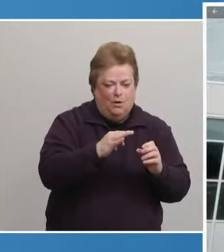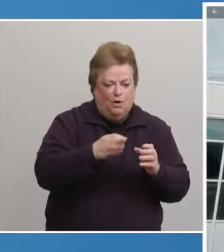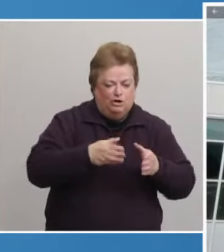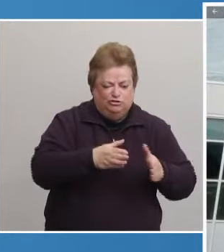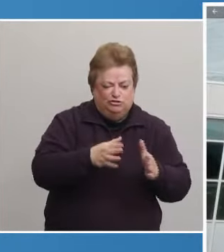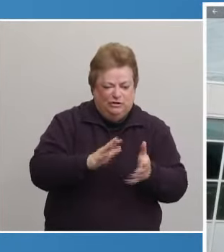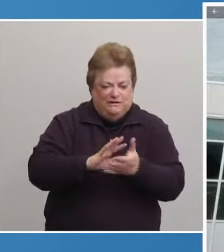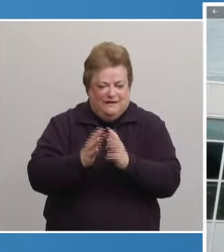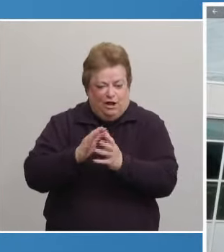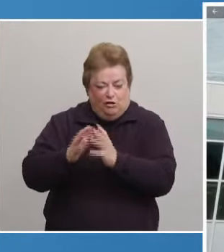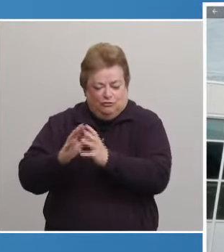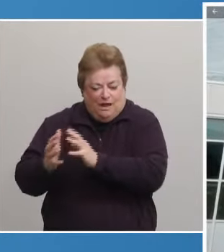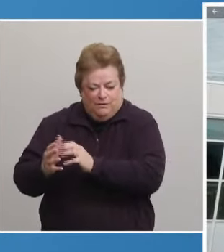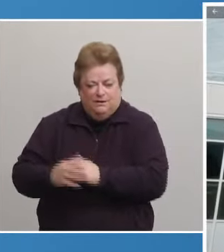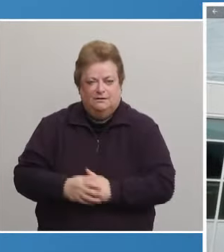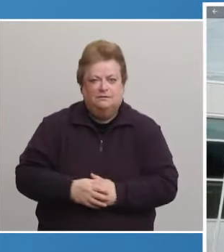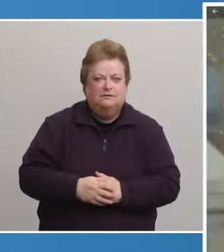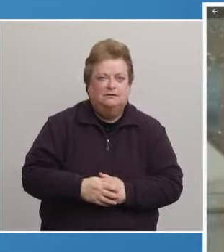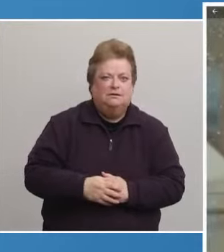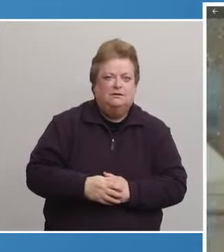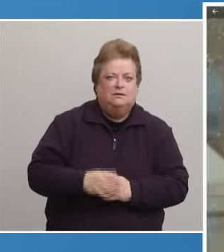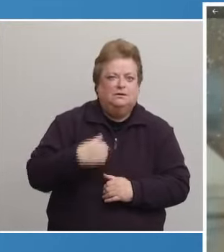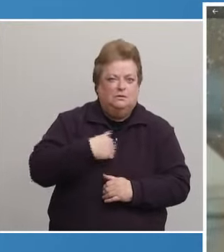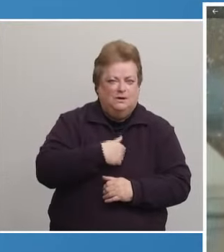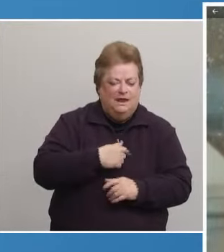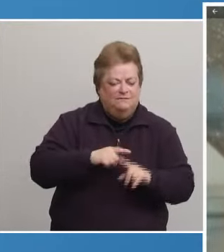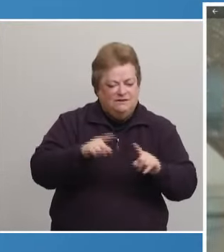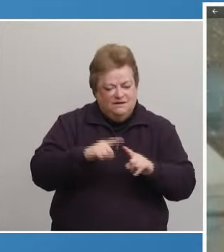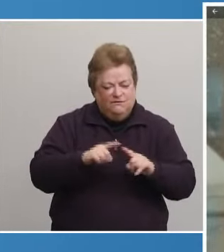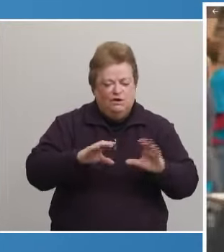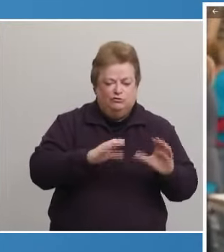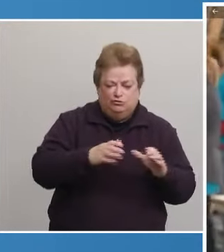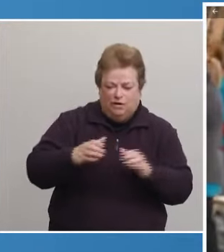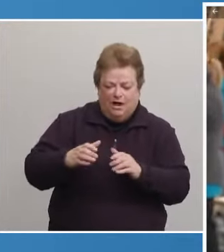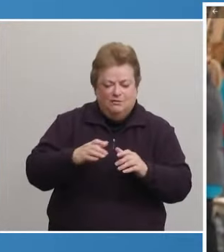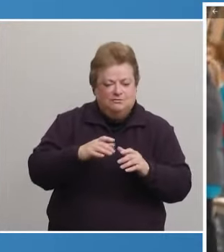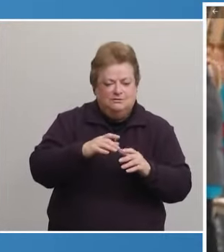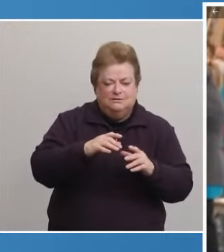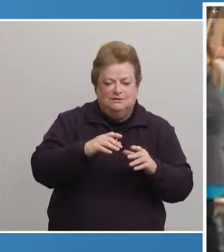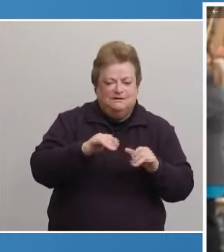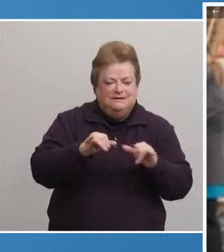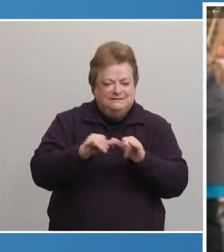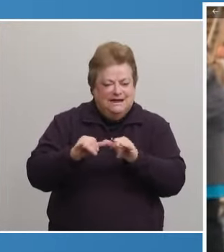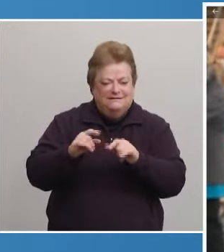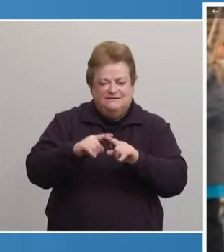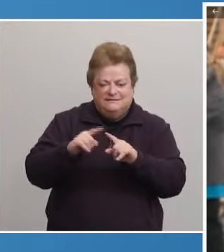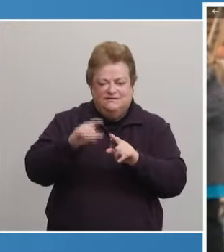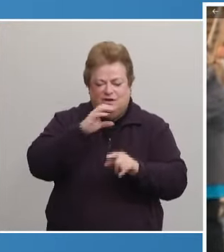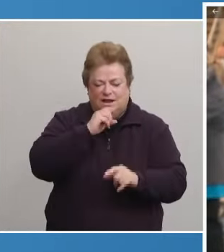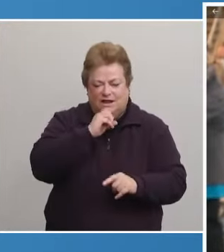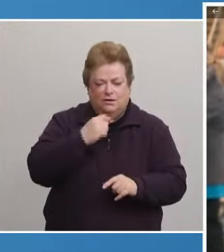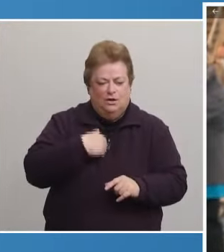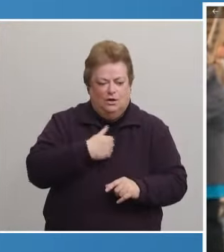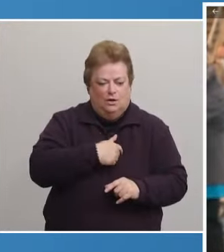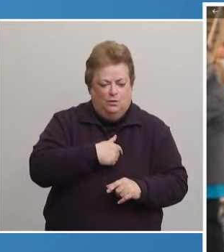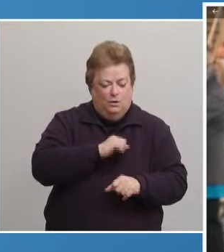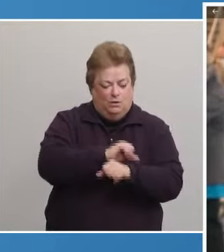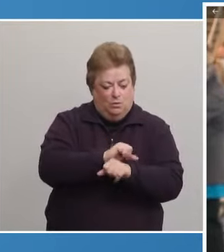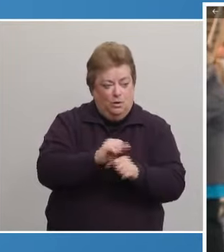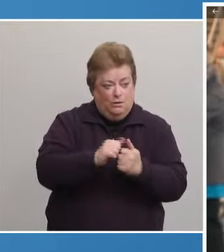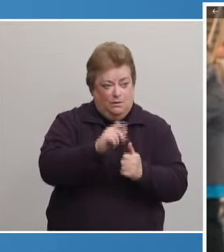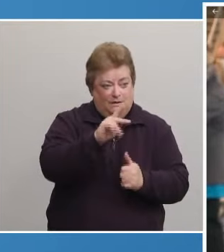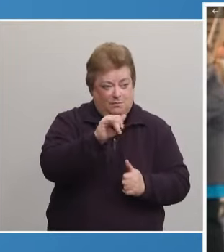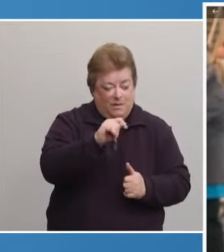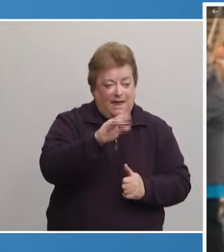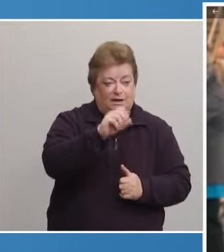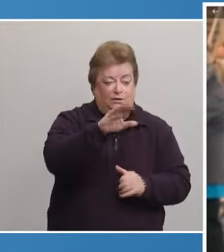working with a variety of different events, different crowd sizes and varying age groups. We have teamed up with Pat Lopez and her